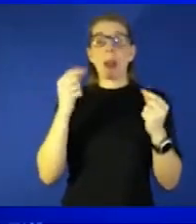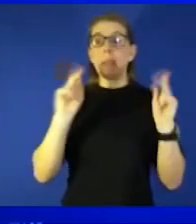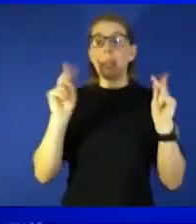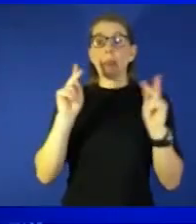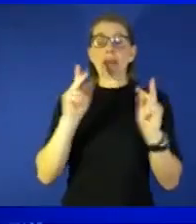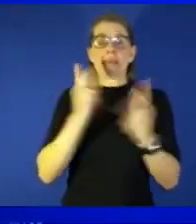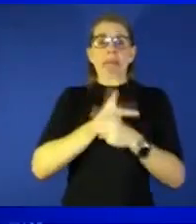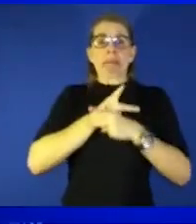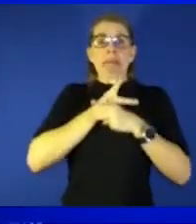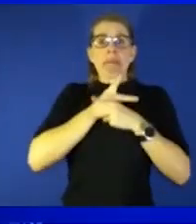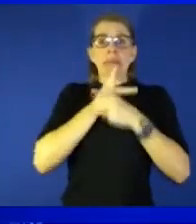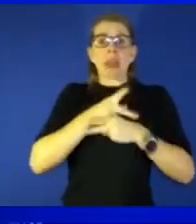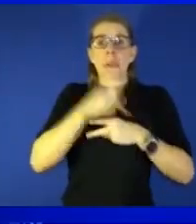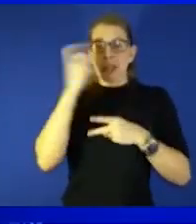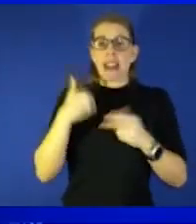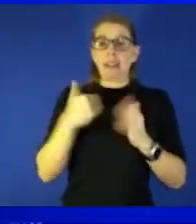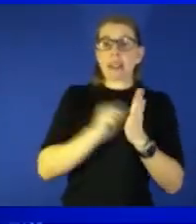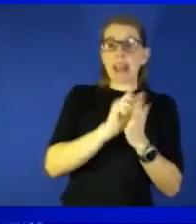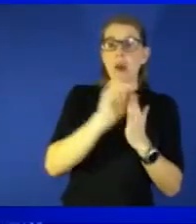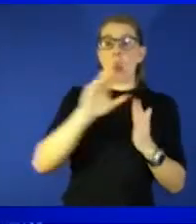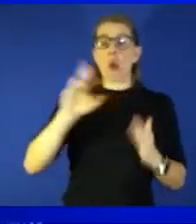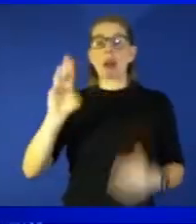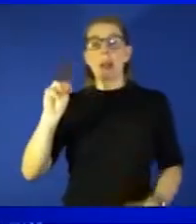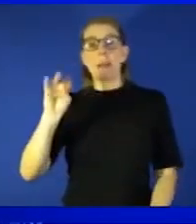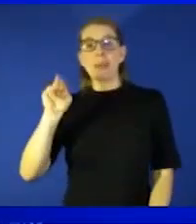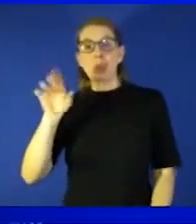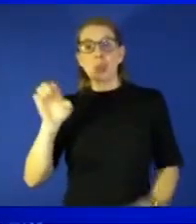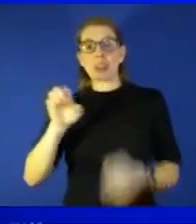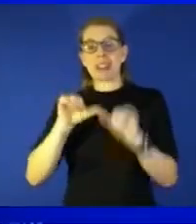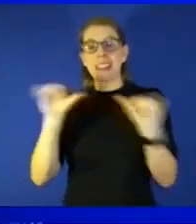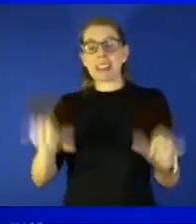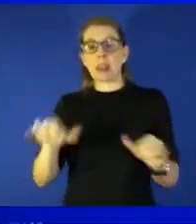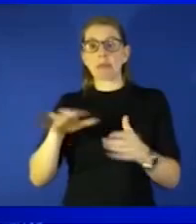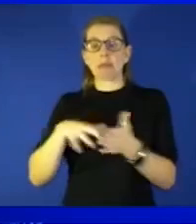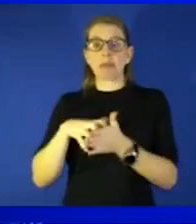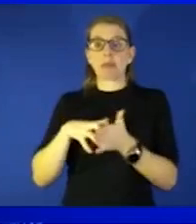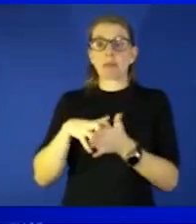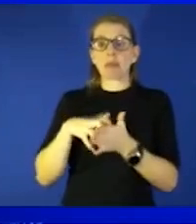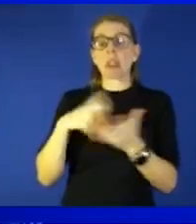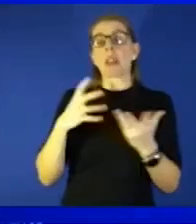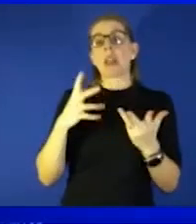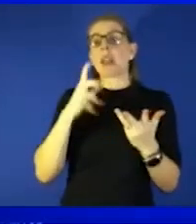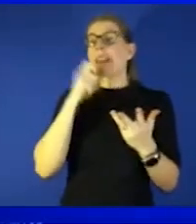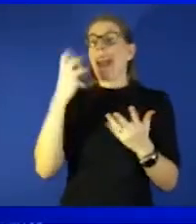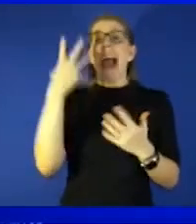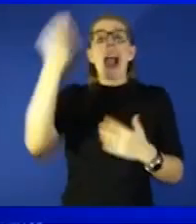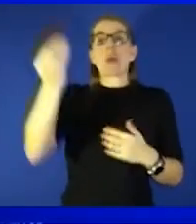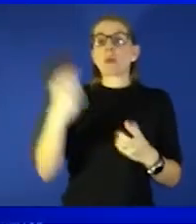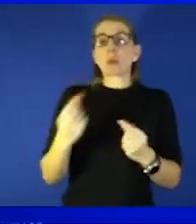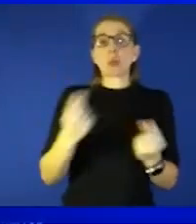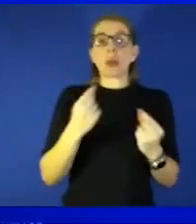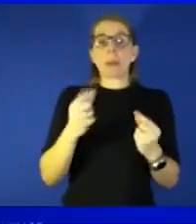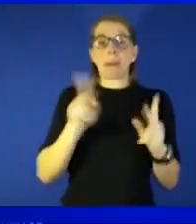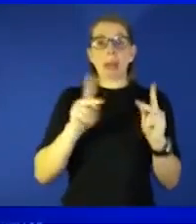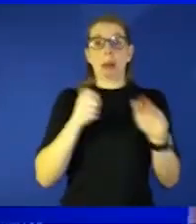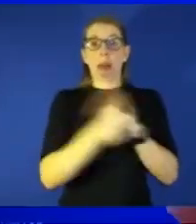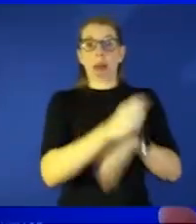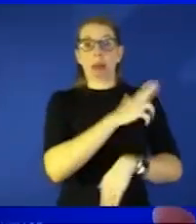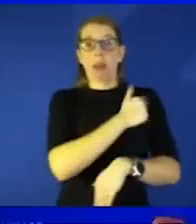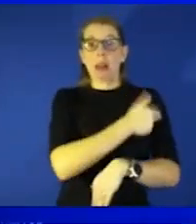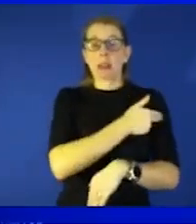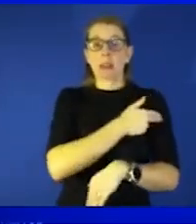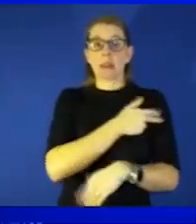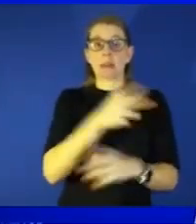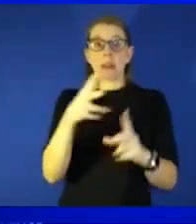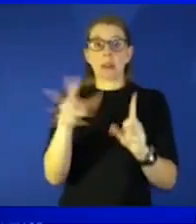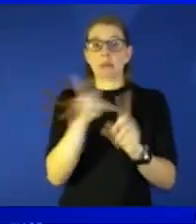because they have cancer or they're immunosuppressed they don't go out but i've had people in the hospital who have gotten the disease i know dr brown